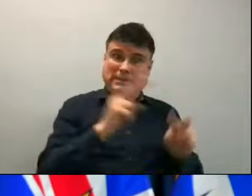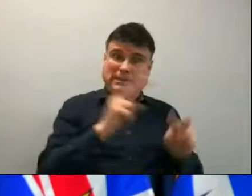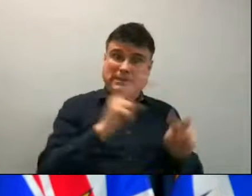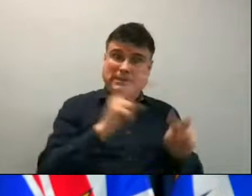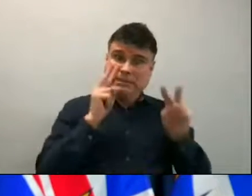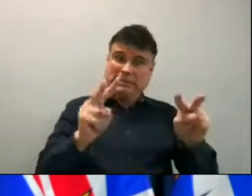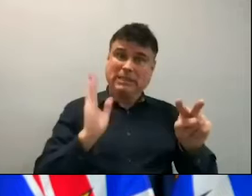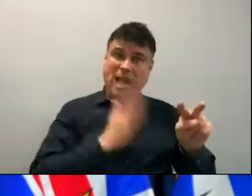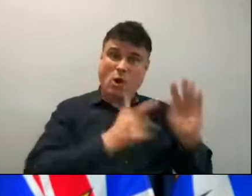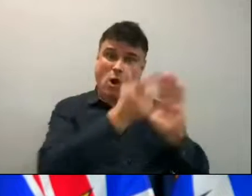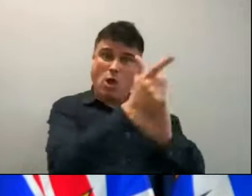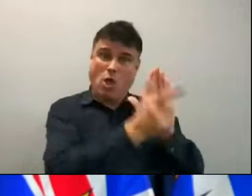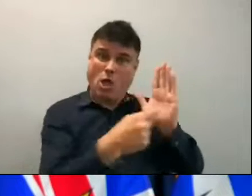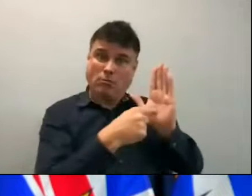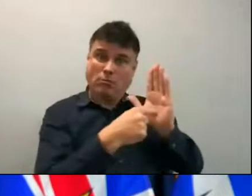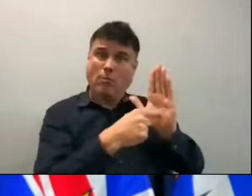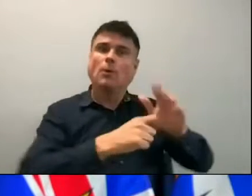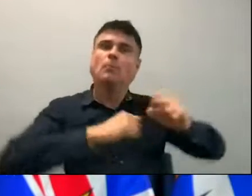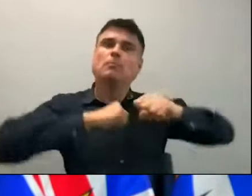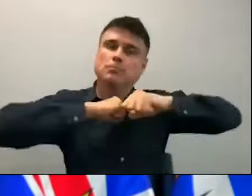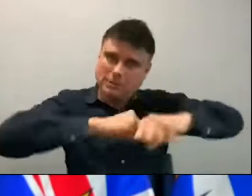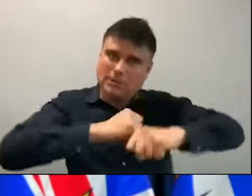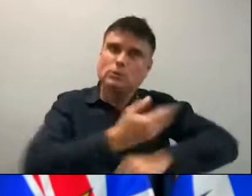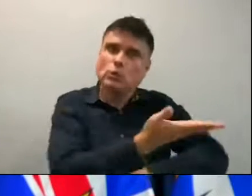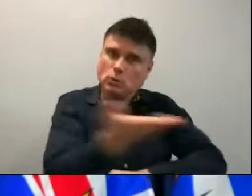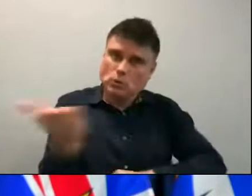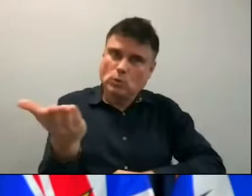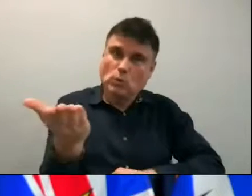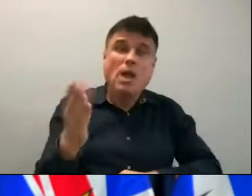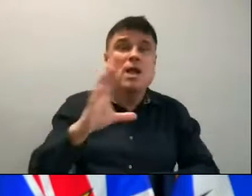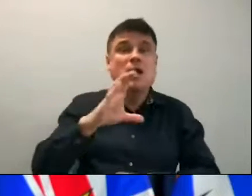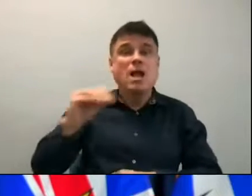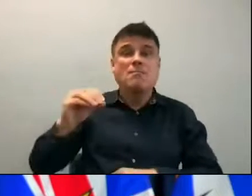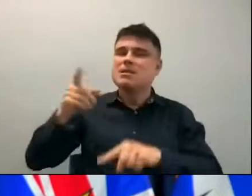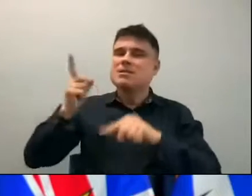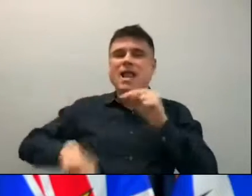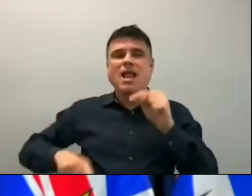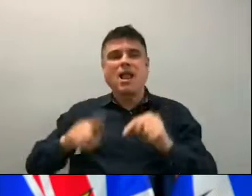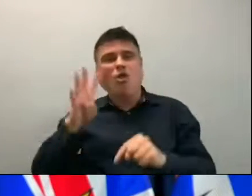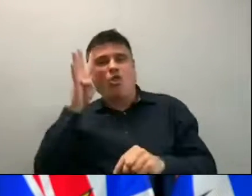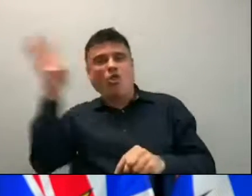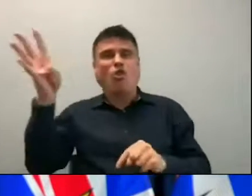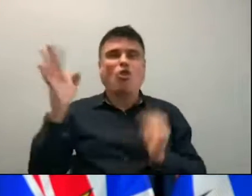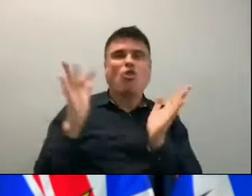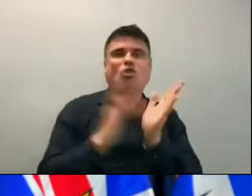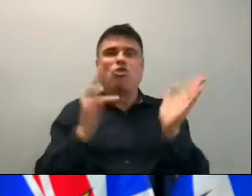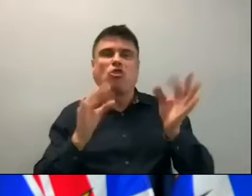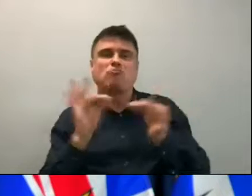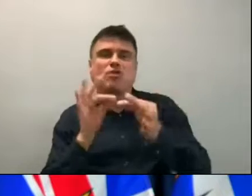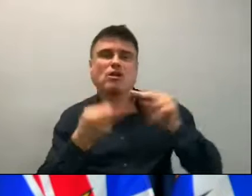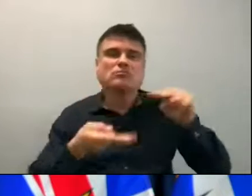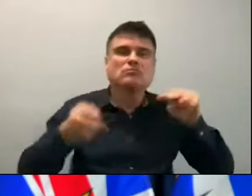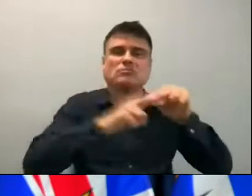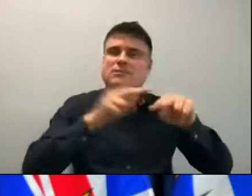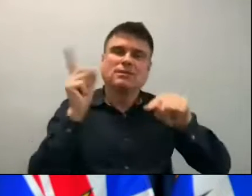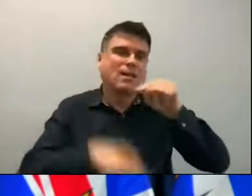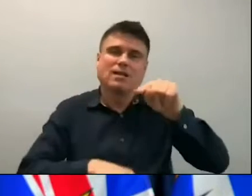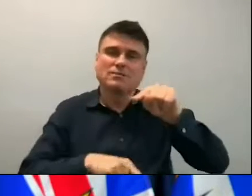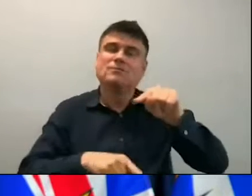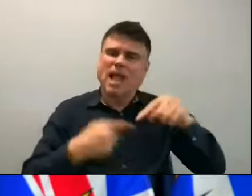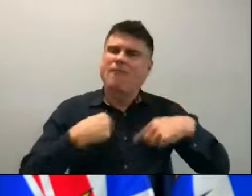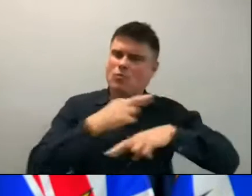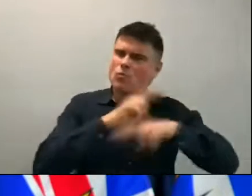companies were taking advantage of international uncertainty to pad their profit money. So we have protections in place for that